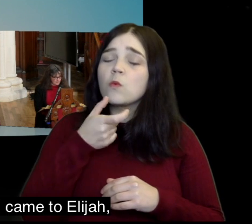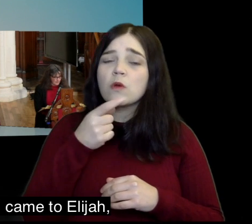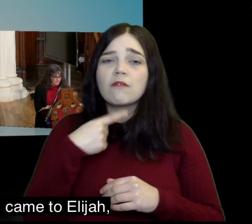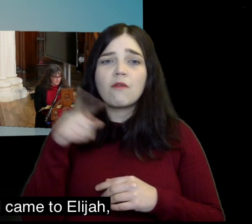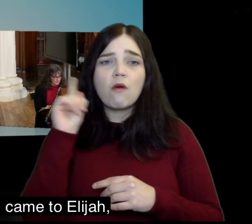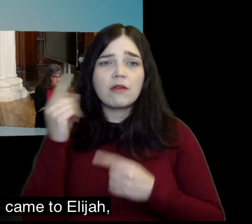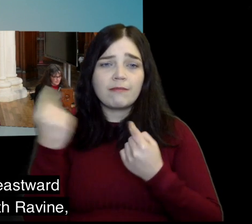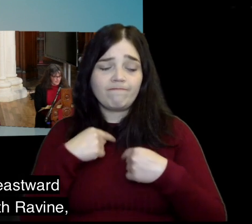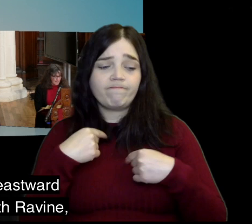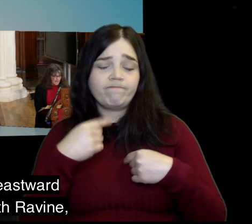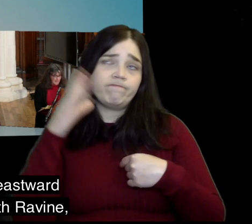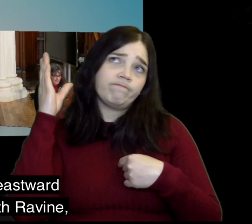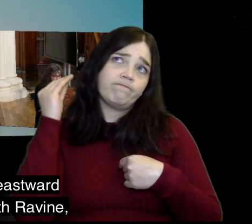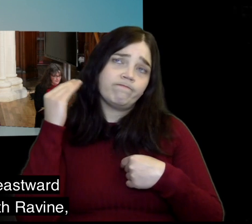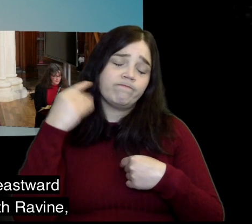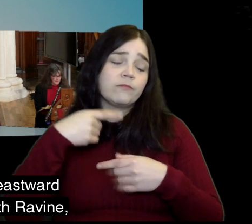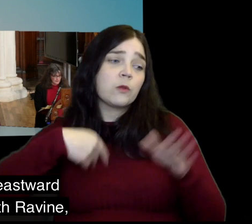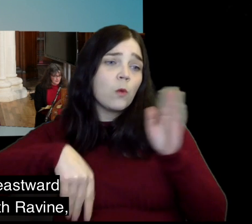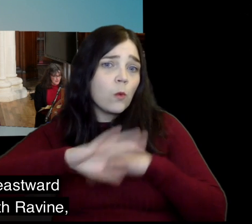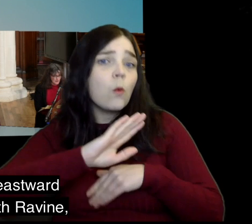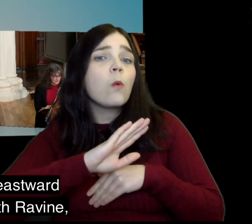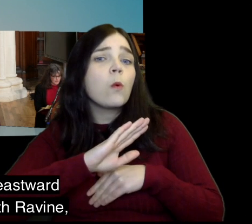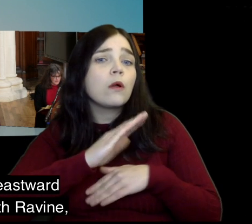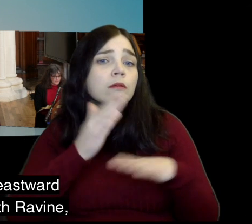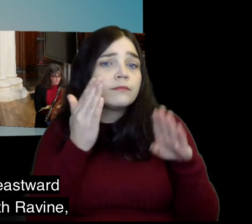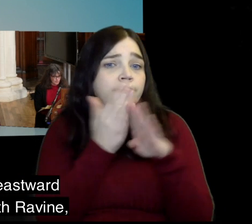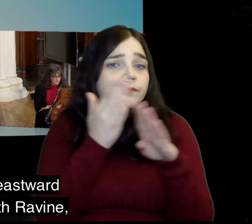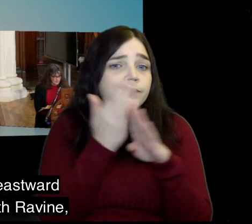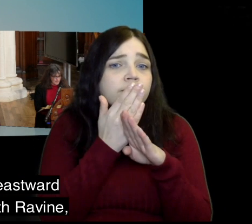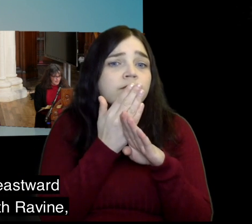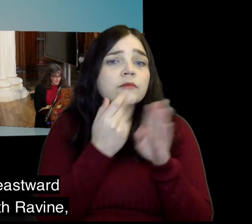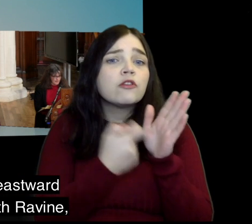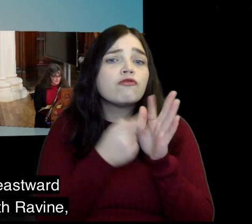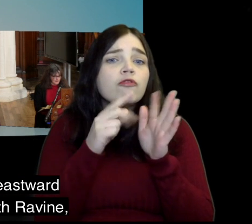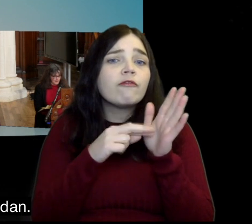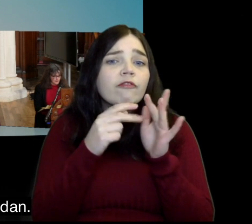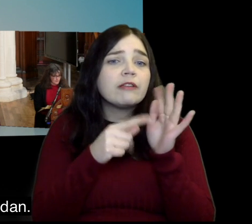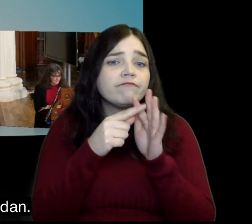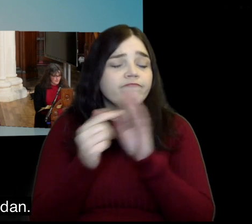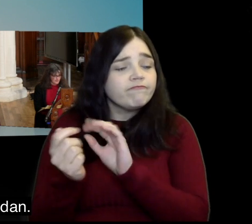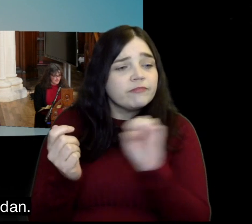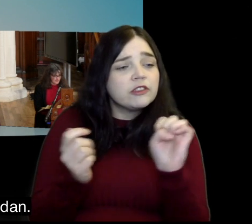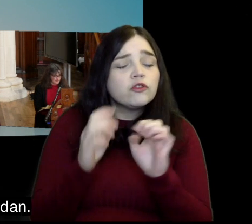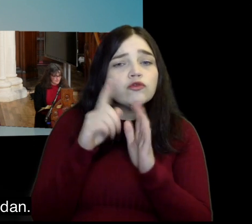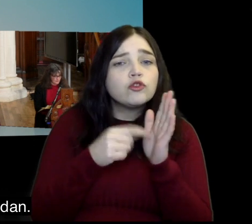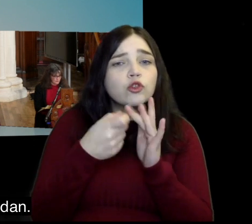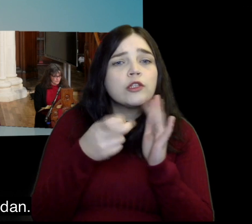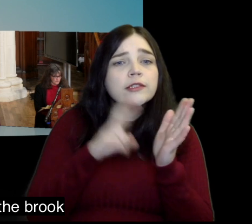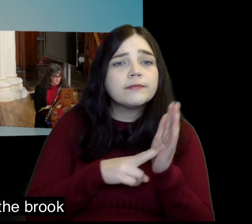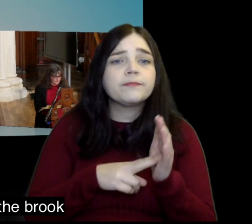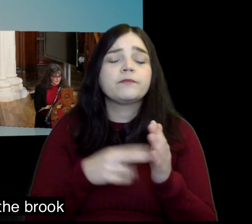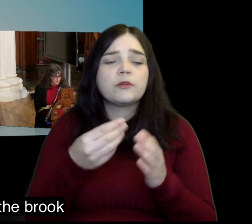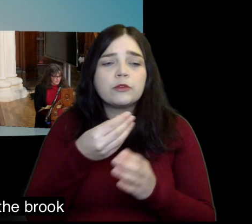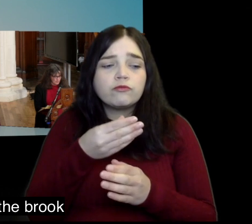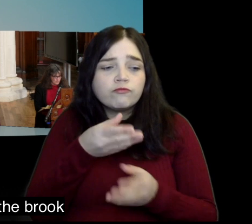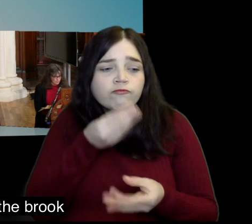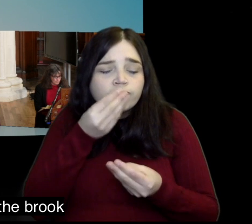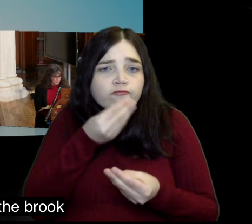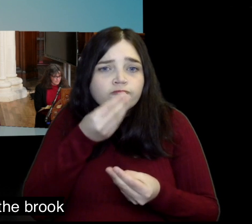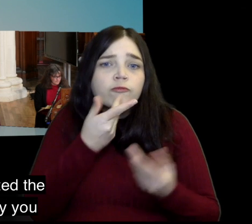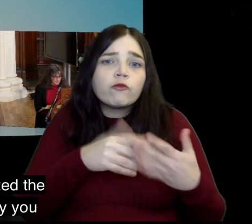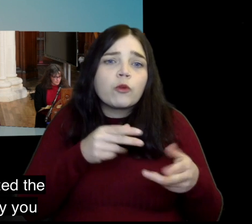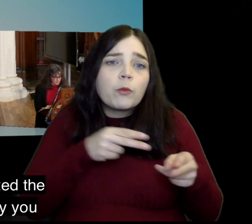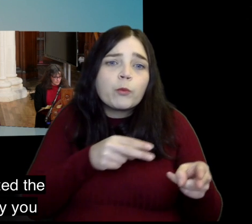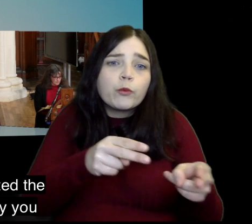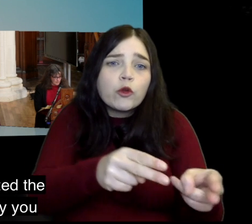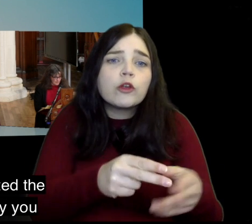came to Elijah Leave here turn eastward and hide in the Kareth Ravine east of the Jordan You